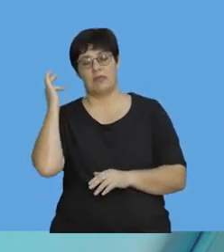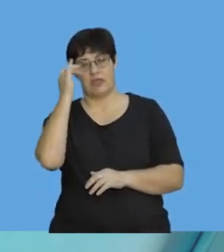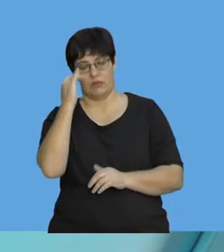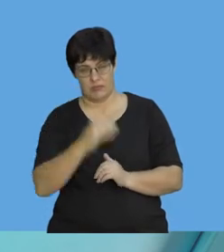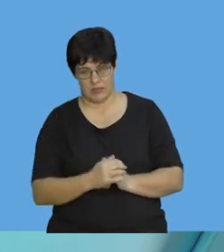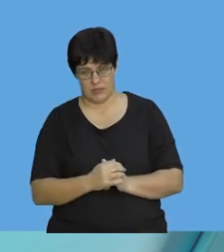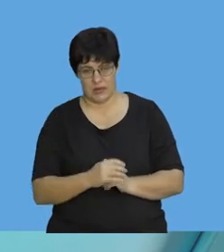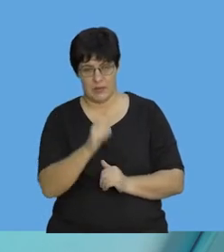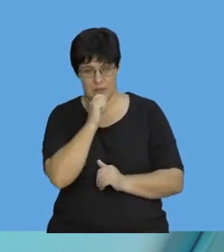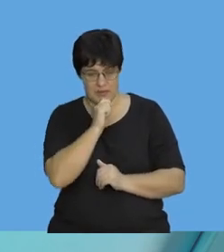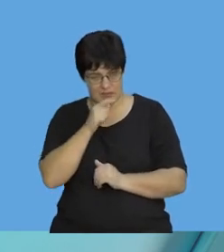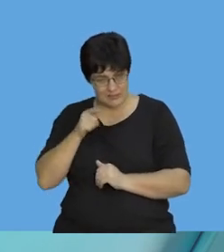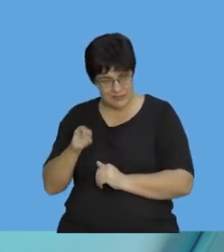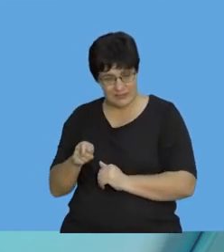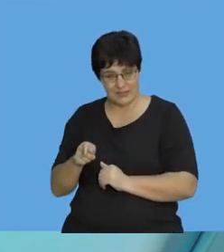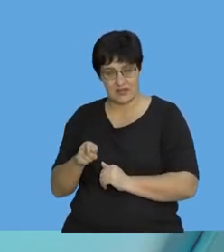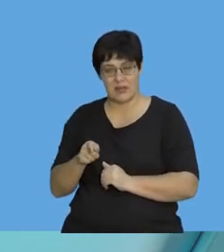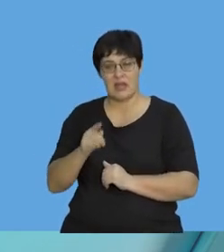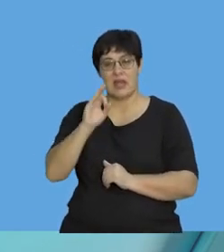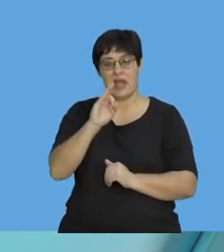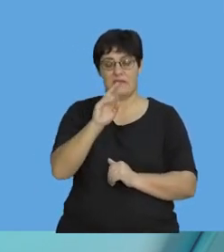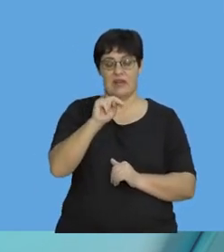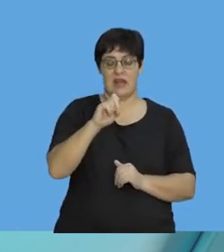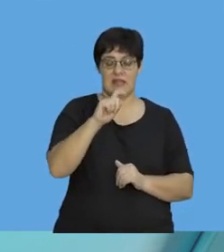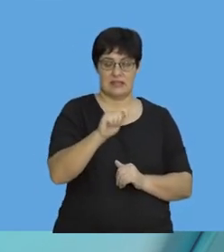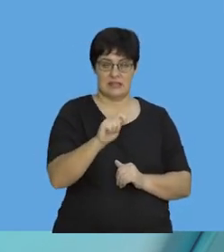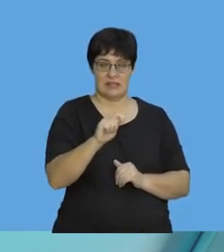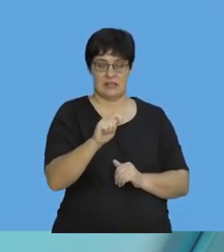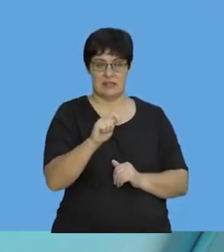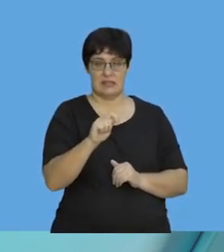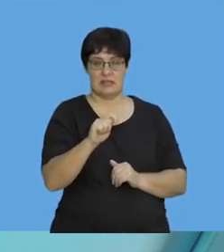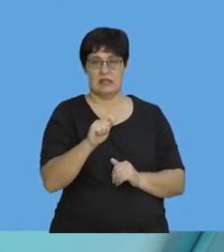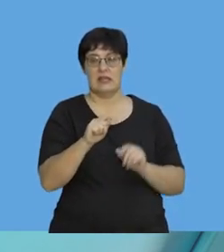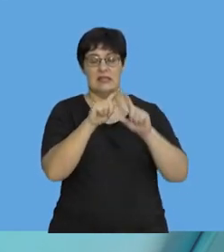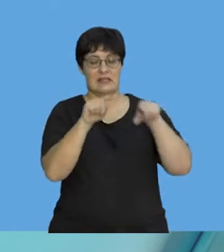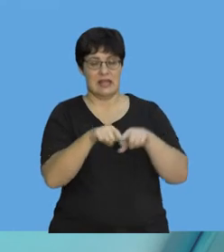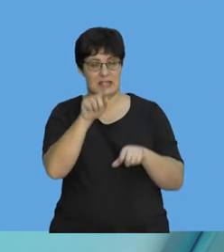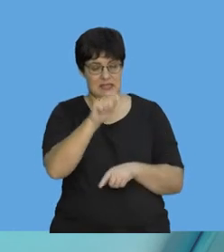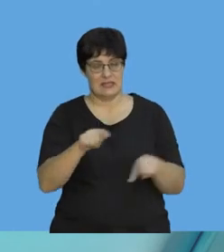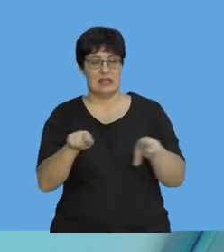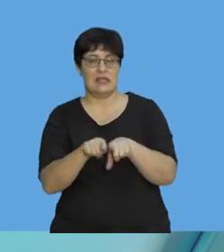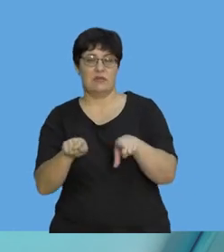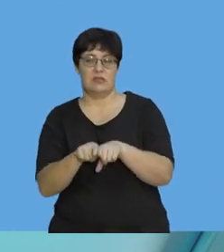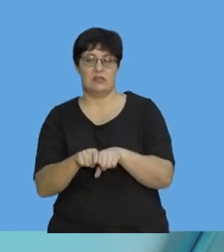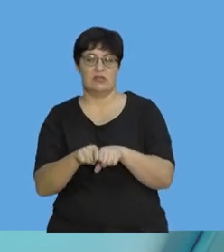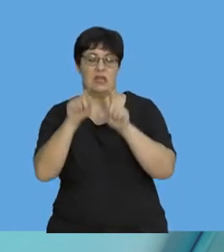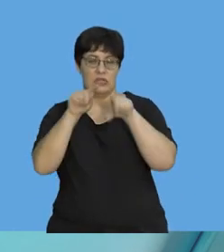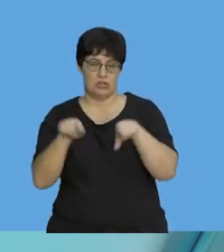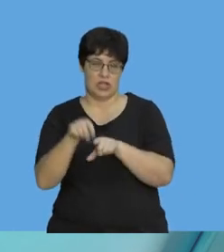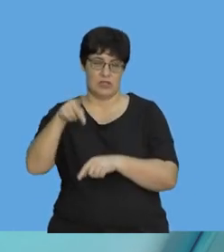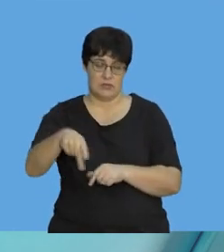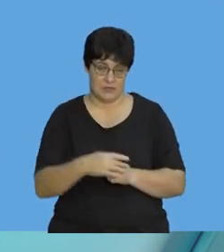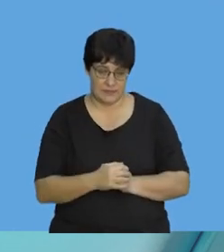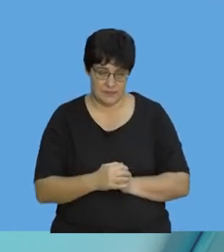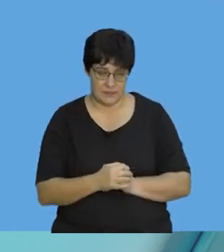That means you've got to use the fact that F net delta T is equal to change in